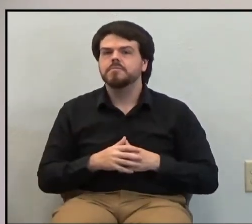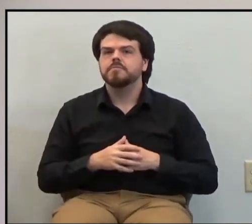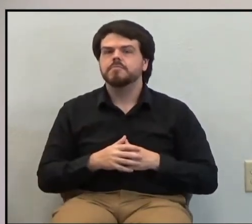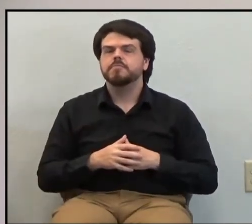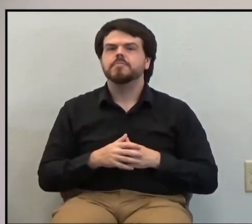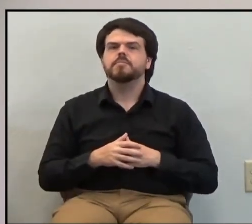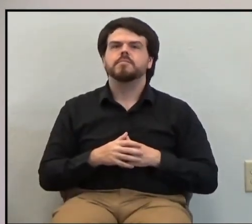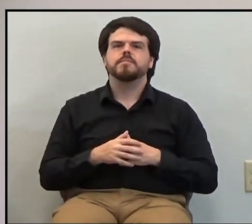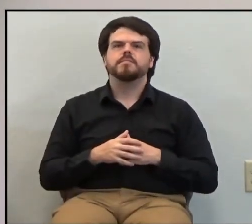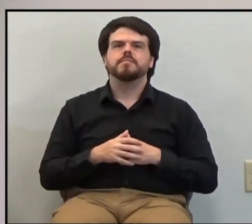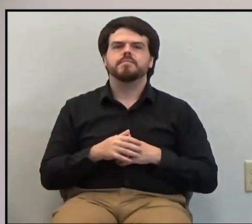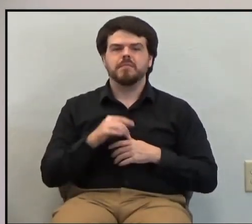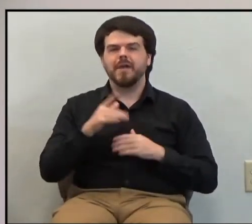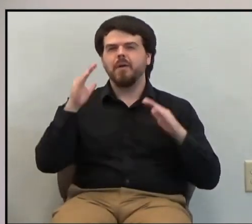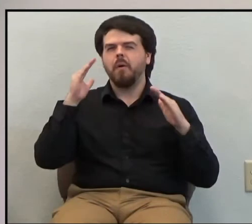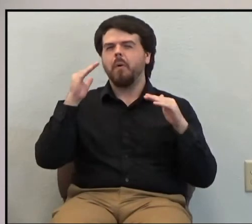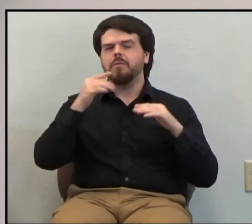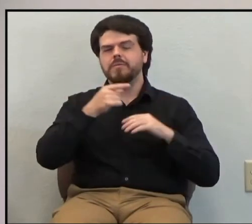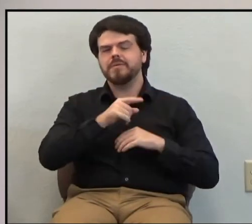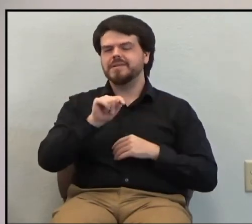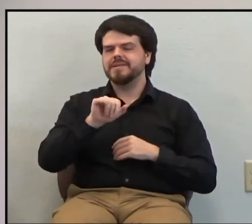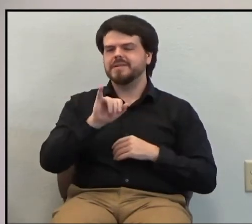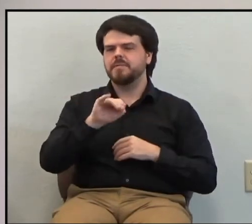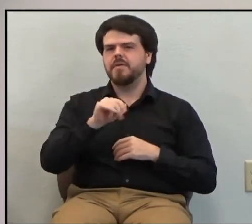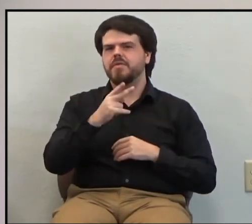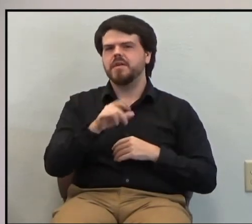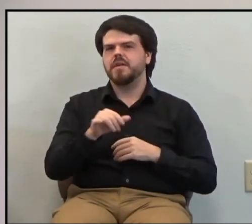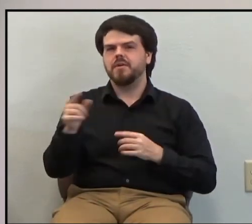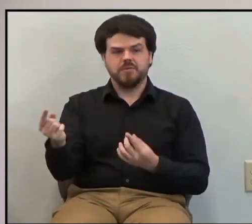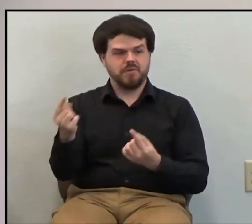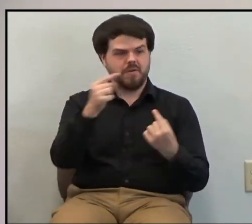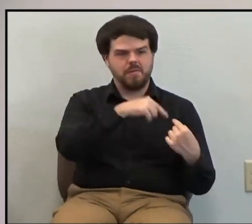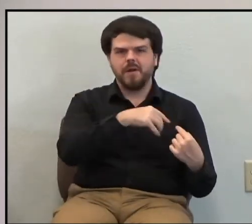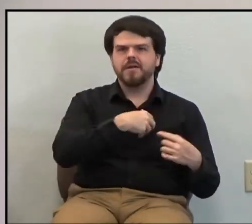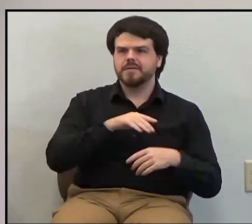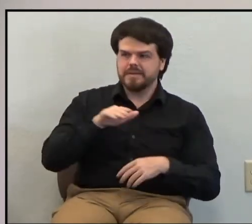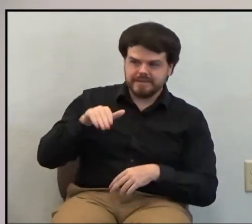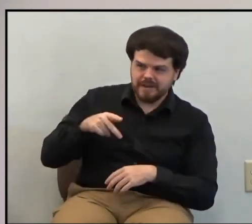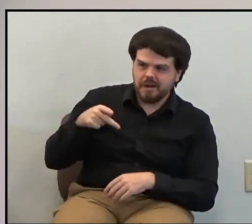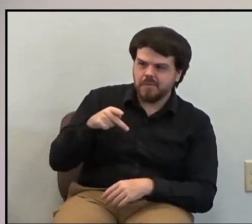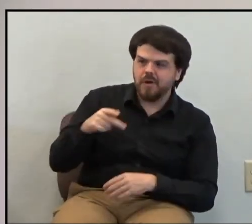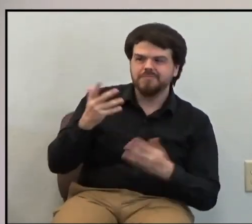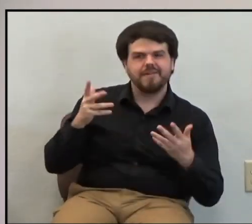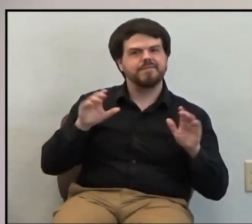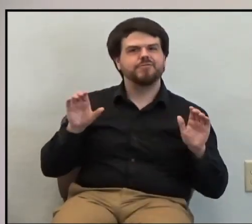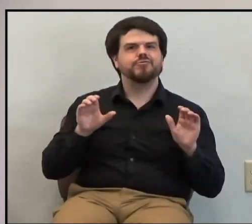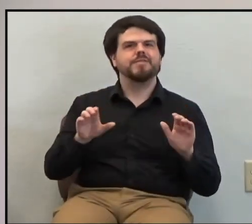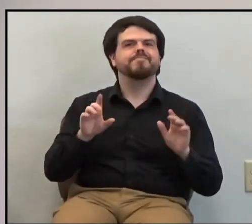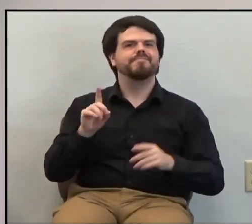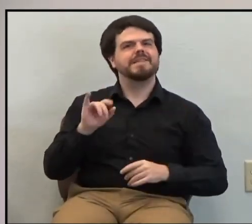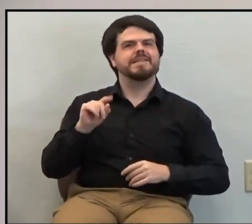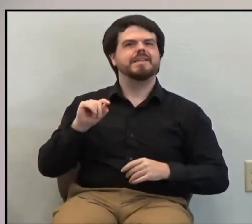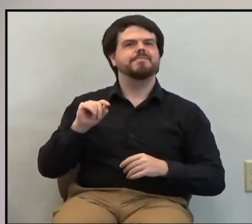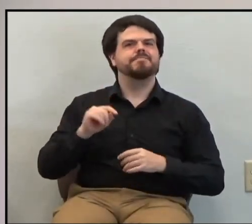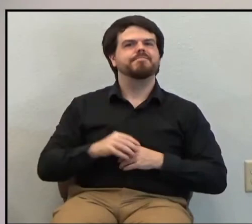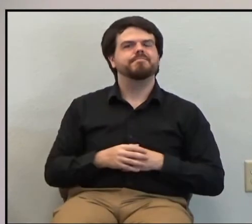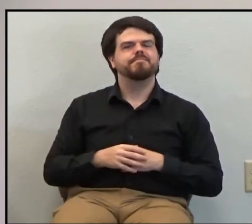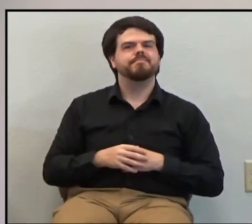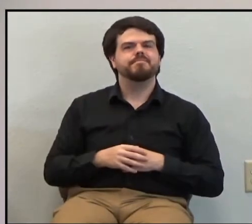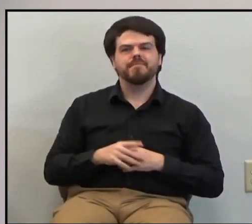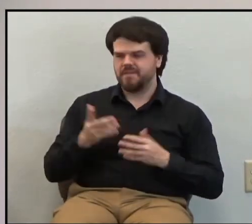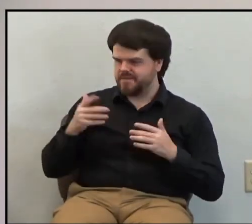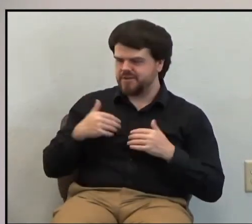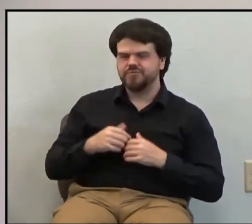but he had great hope that when Timothy returned he would say, Paul, I did the task. I did what was